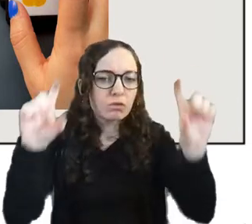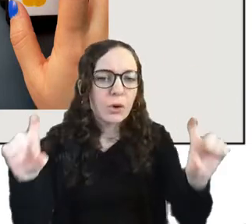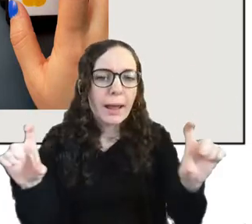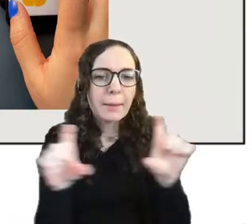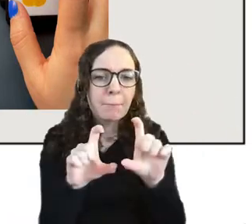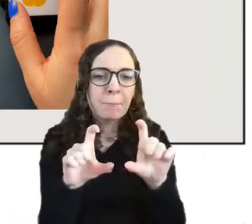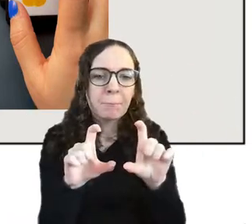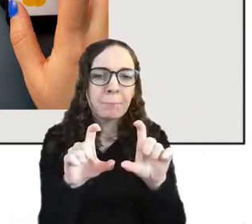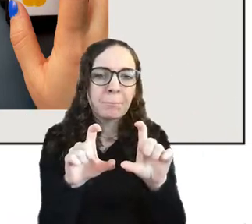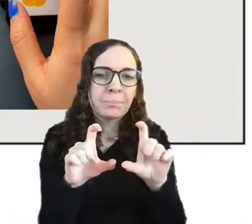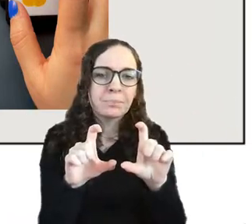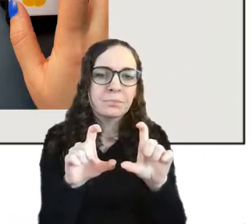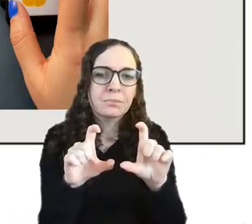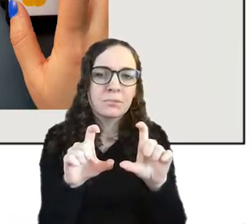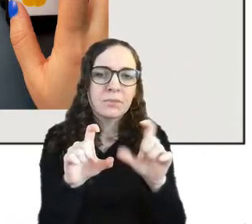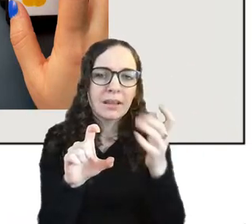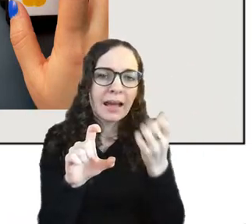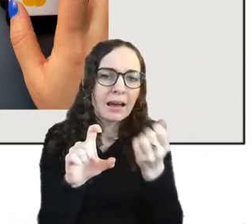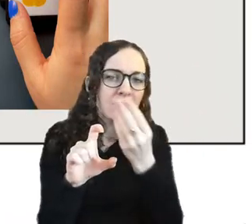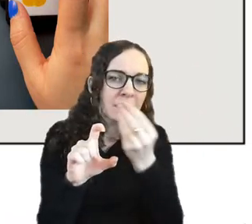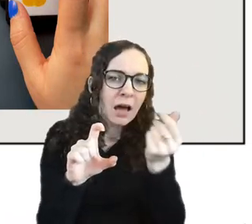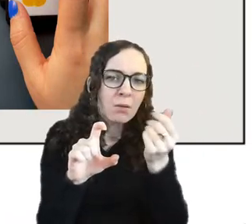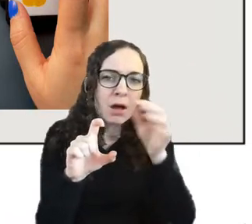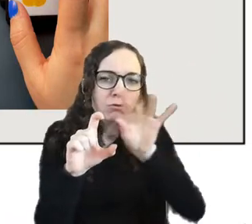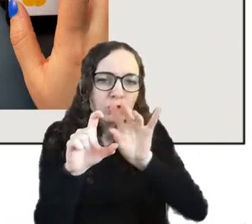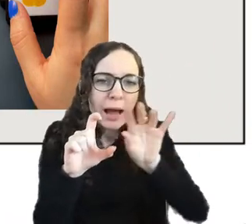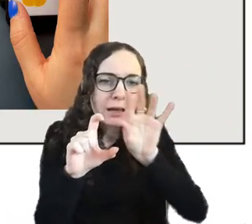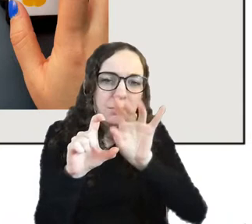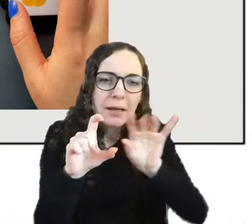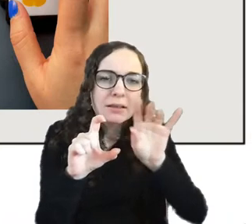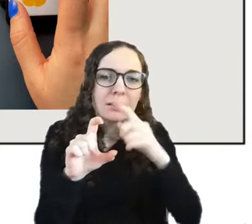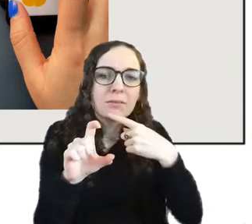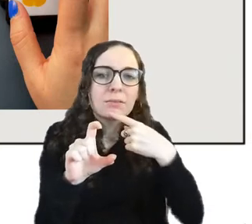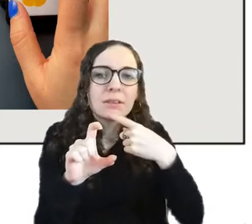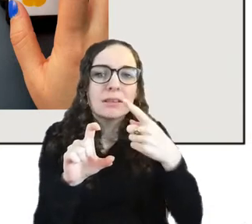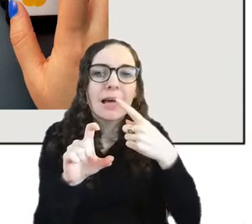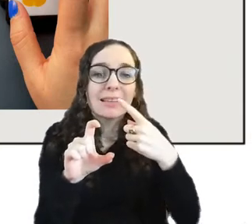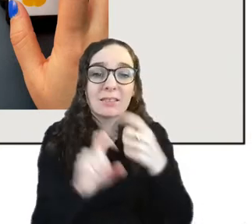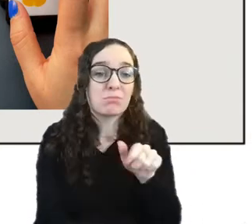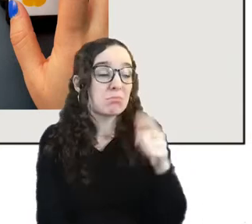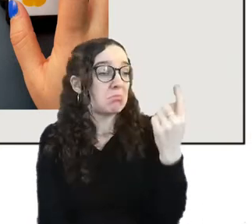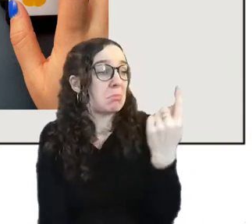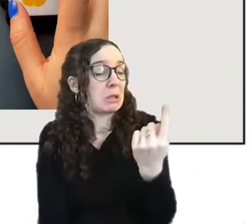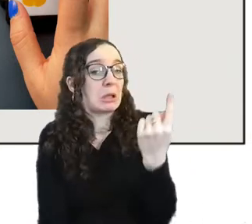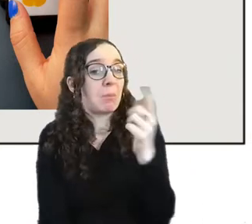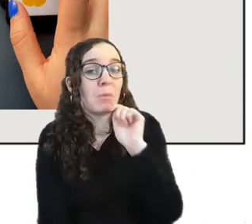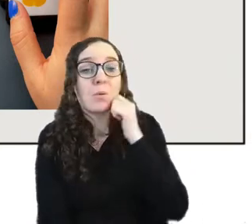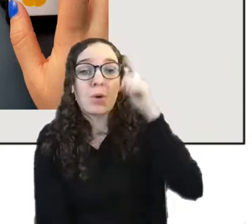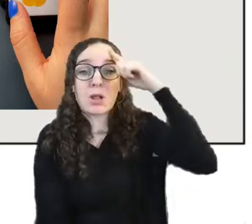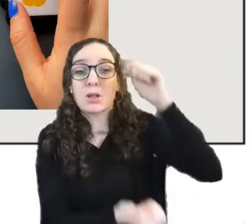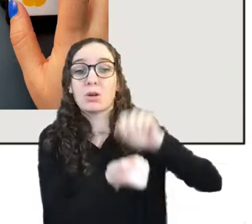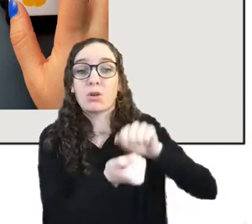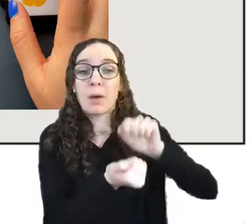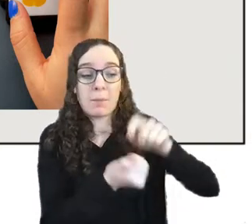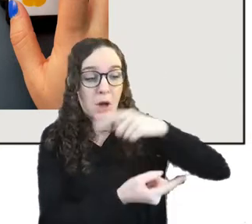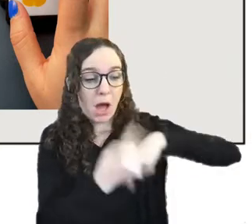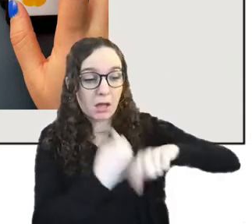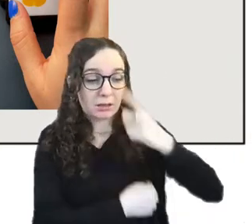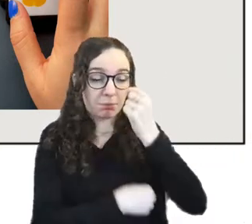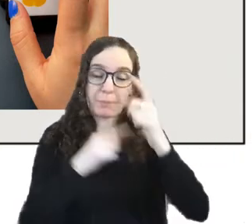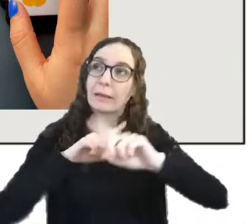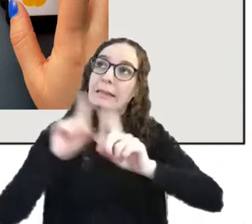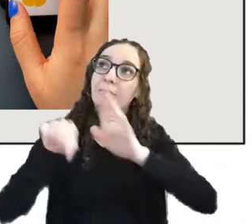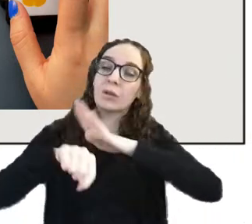with a subtle fragment reading someone will remember us i say even in another time which is